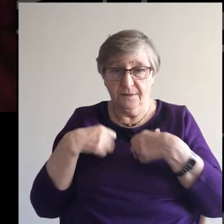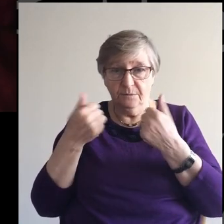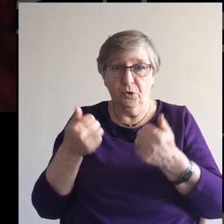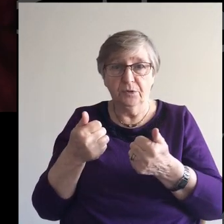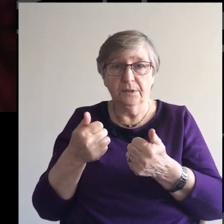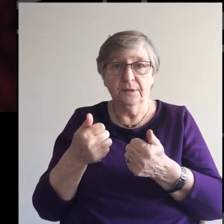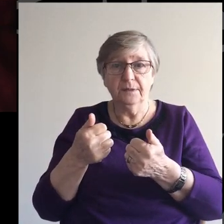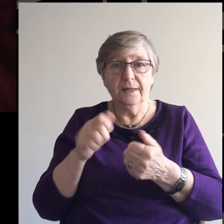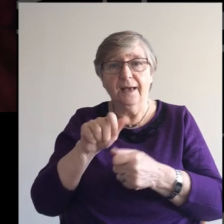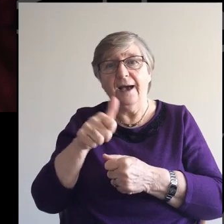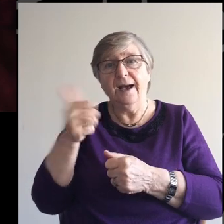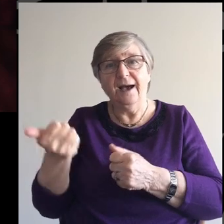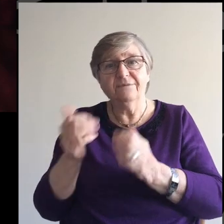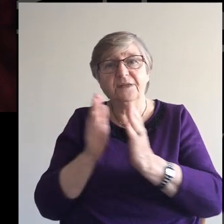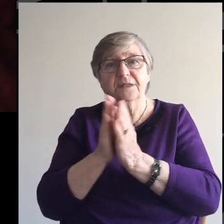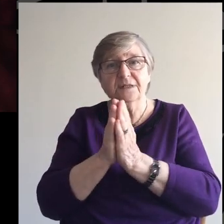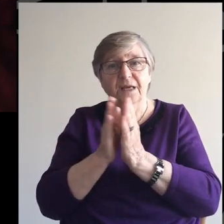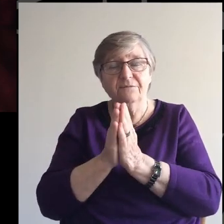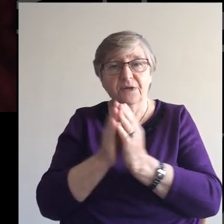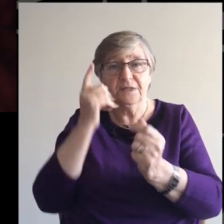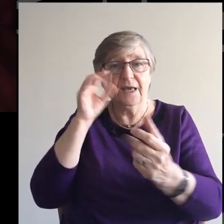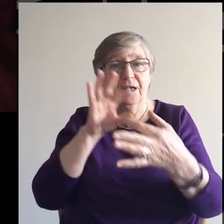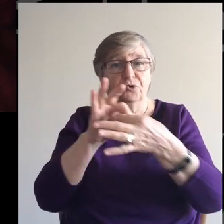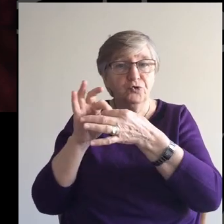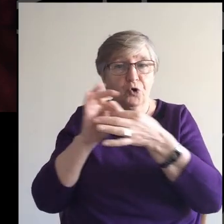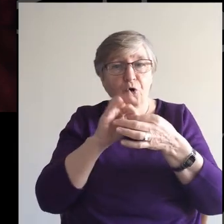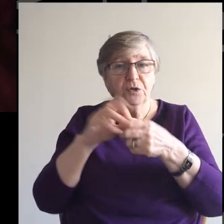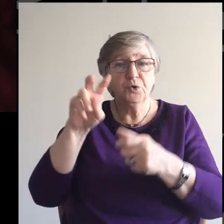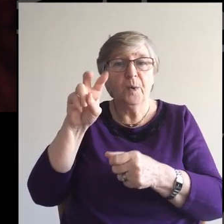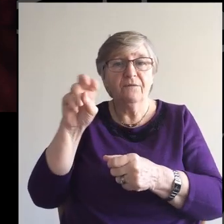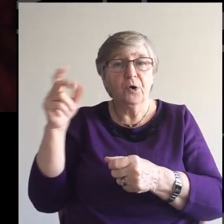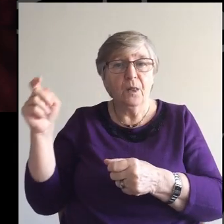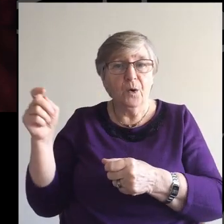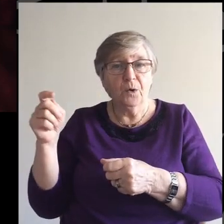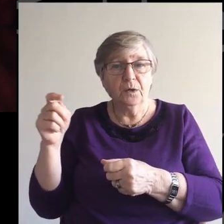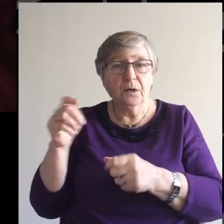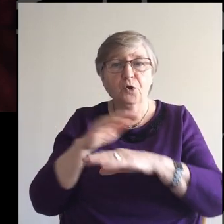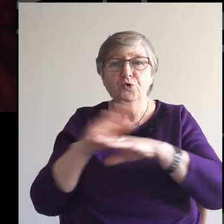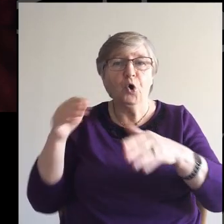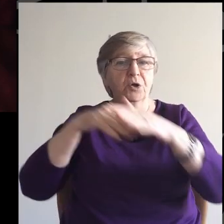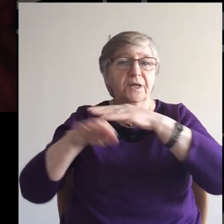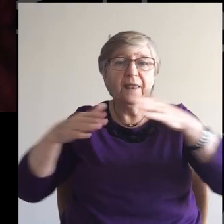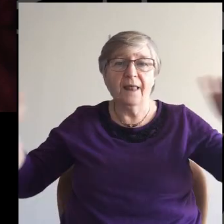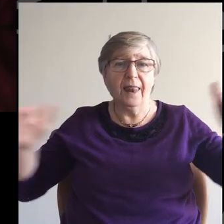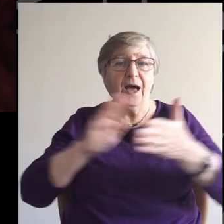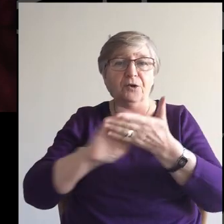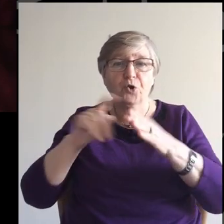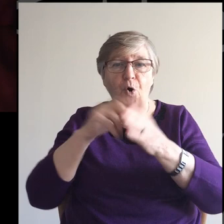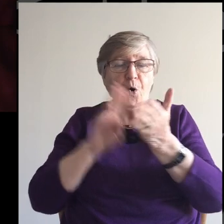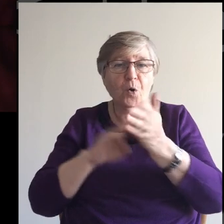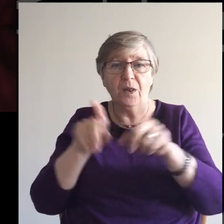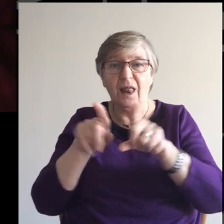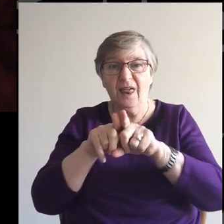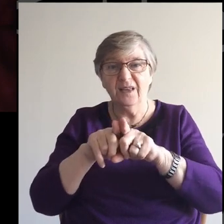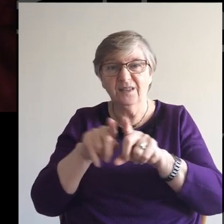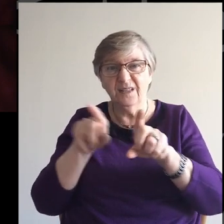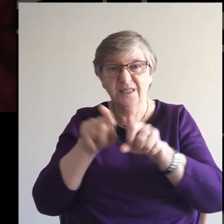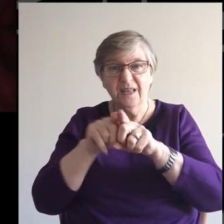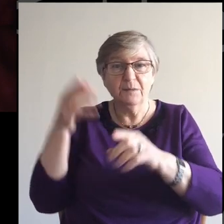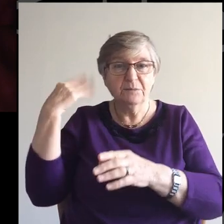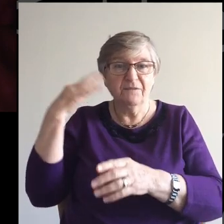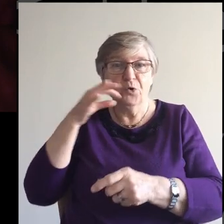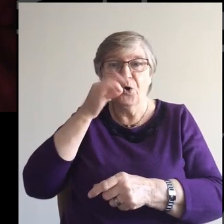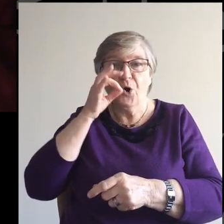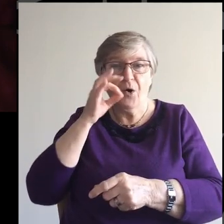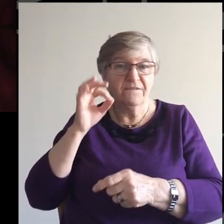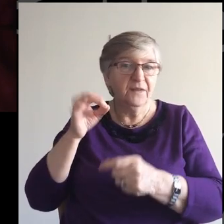were That after the service Join us at 12 o'clock For Not in the large hall Bring your own tea Or coffee Or biscuit and